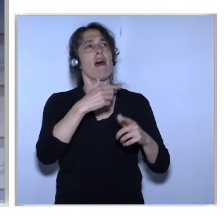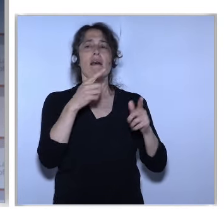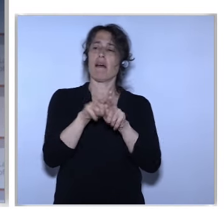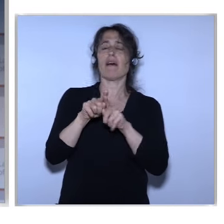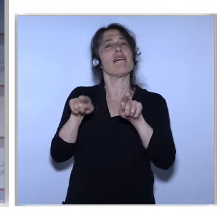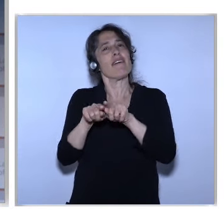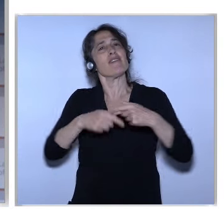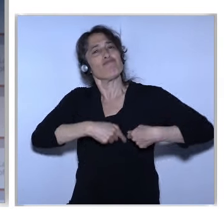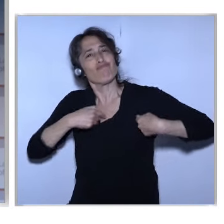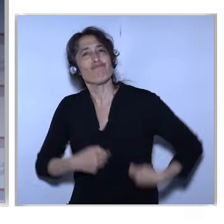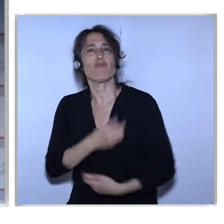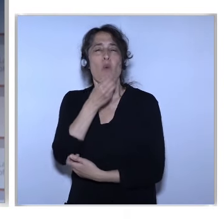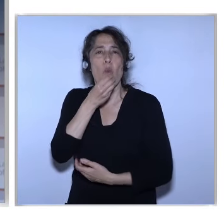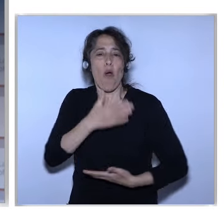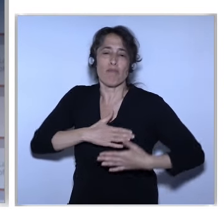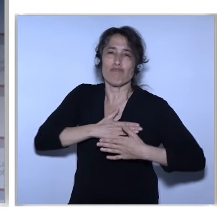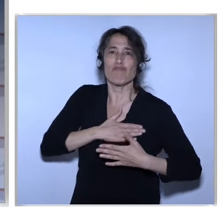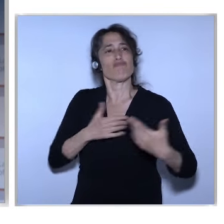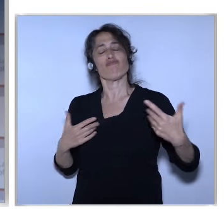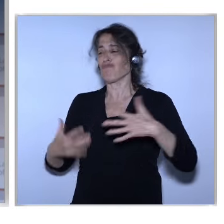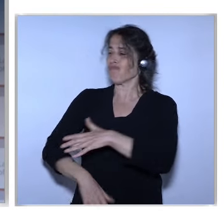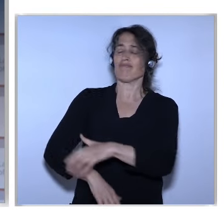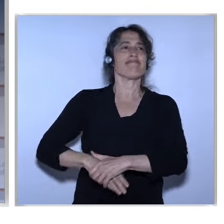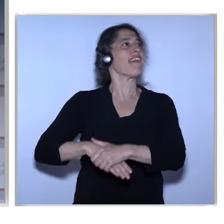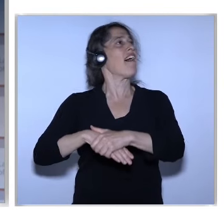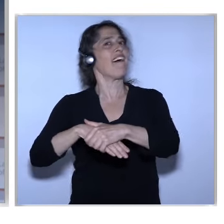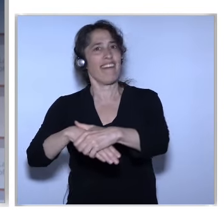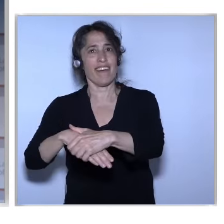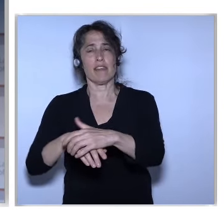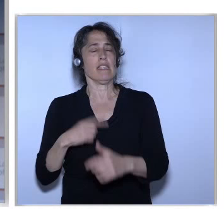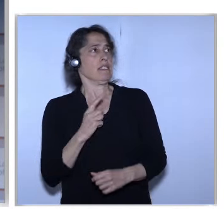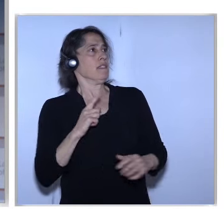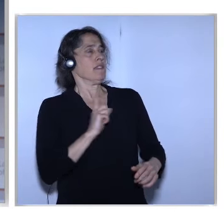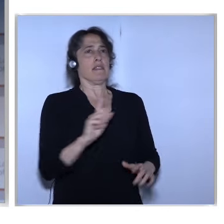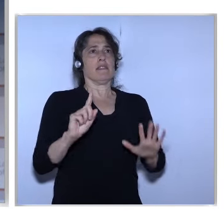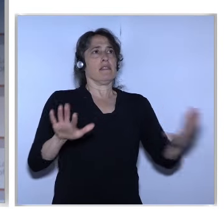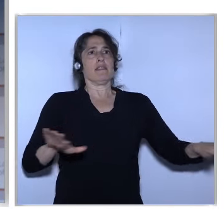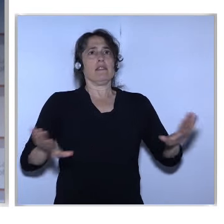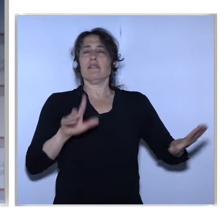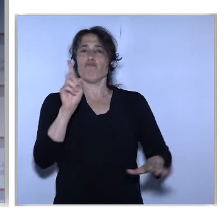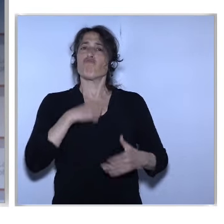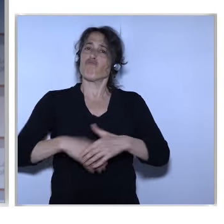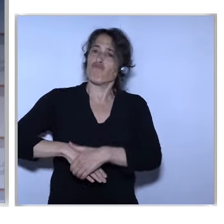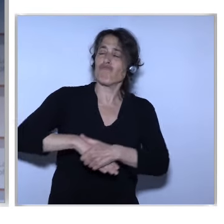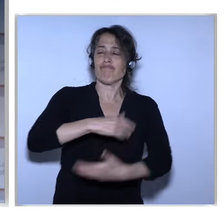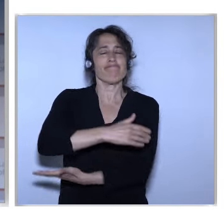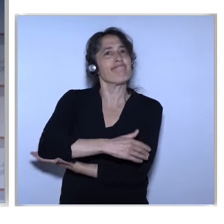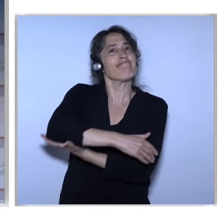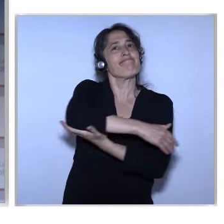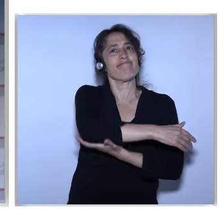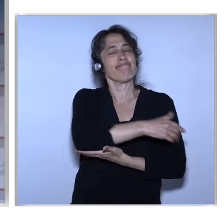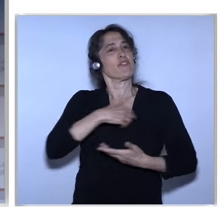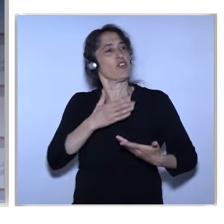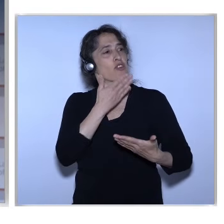Means That We Need To Create These Measures To Support The Expo Action Process As Well As The Europe's Pioneering